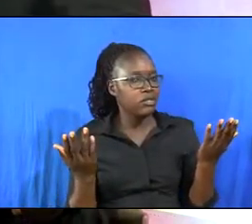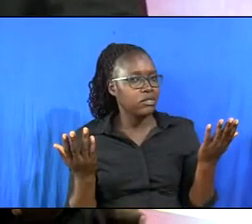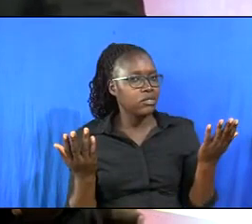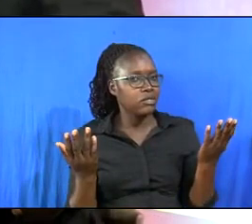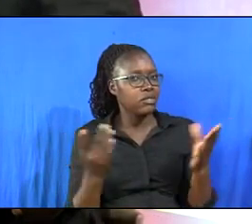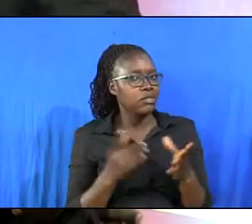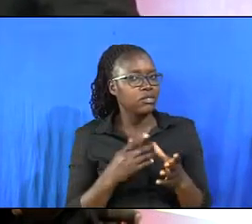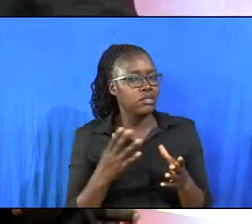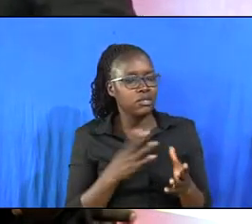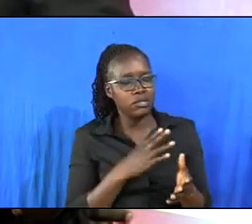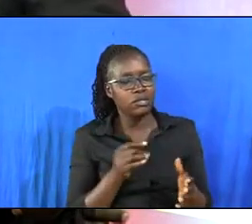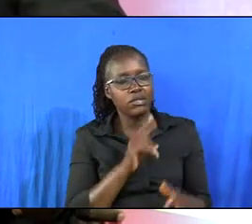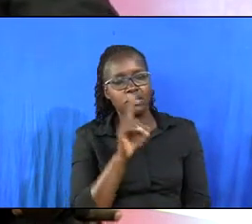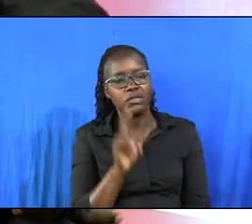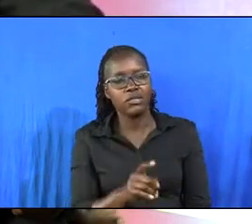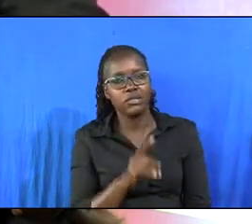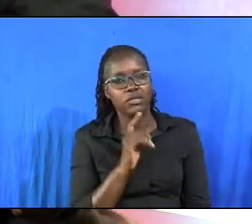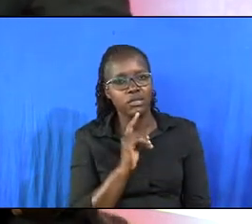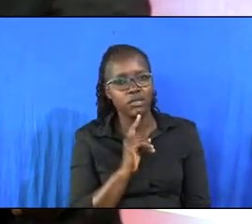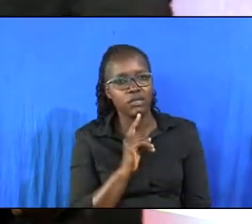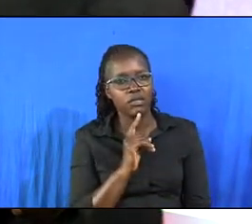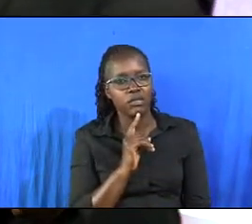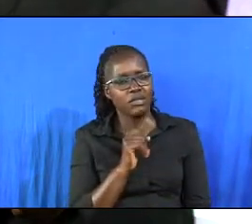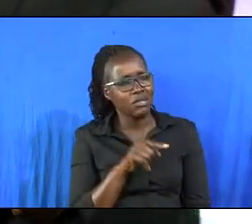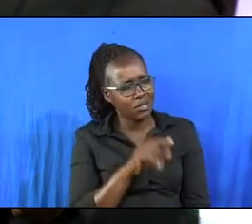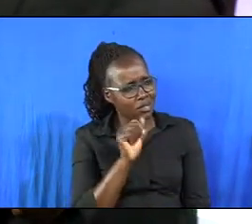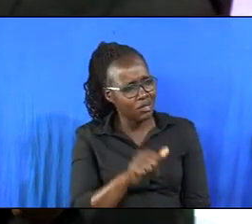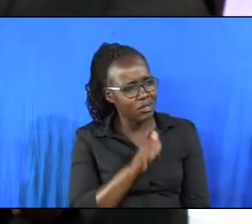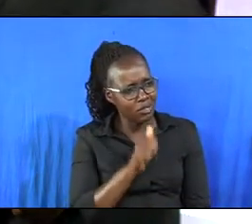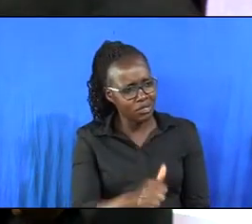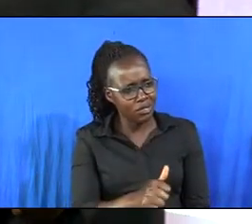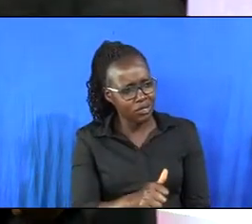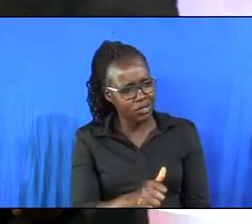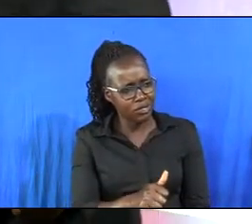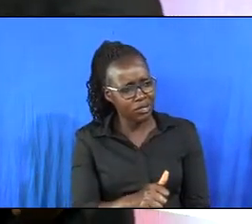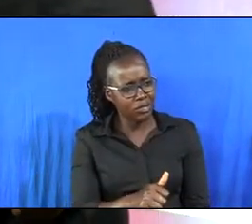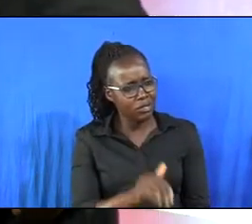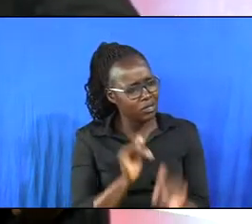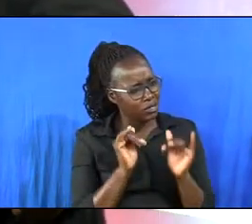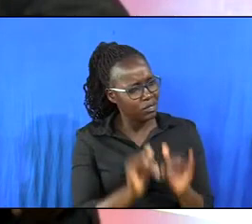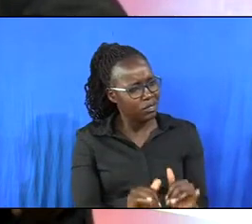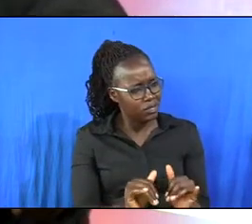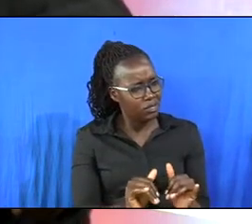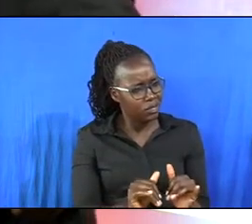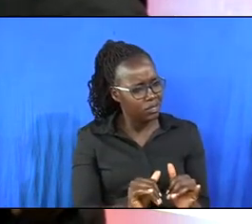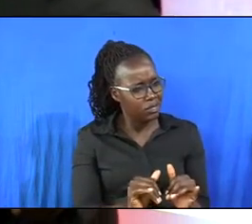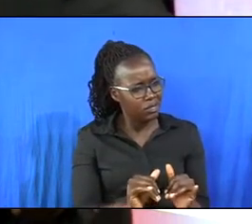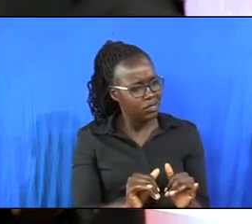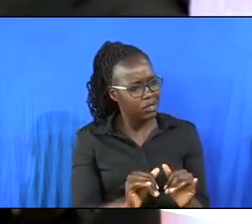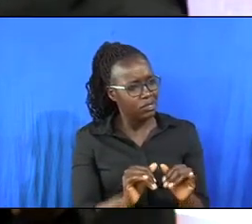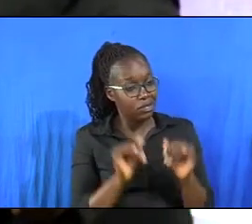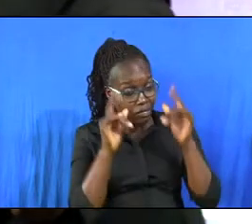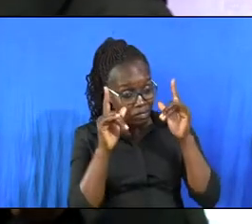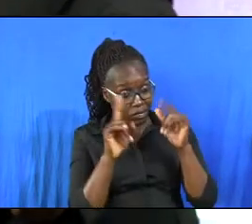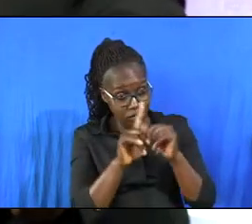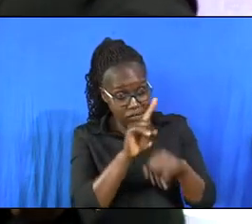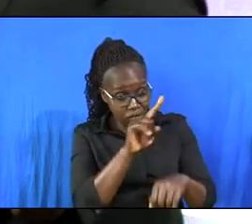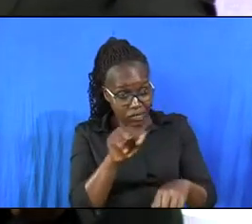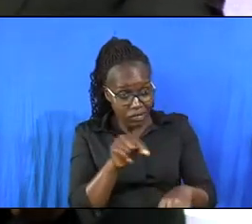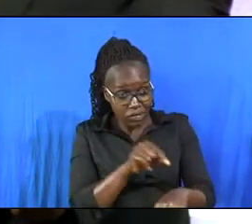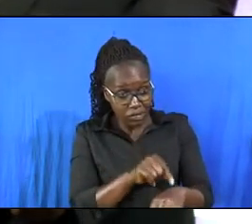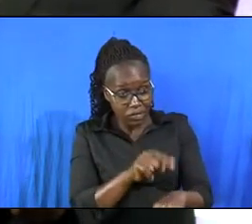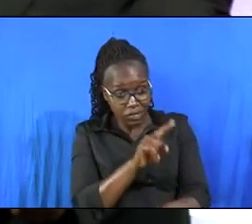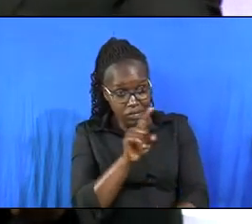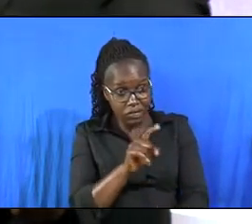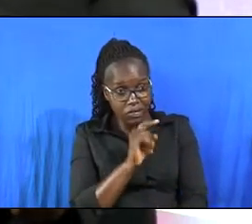And then the question, you could not even keep watch with me for one hour?